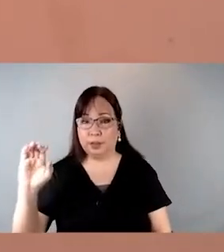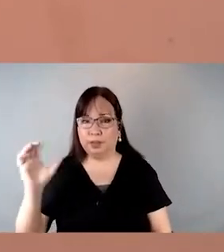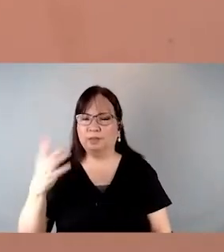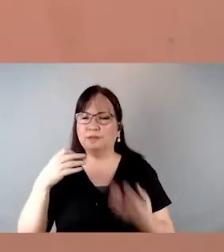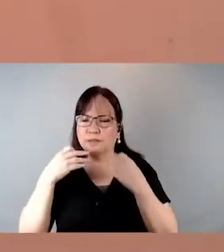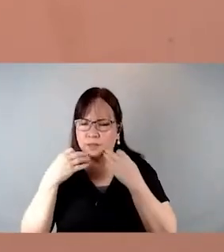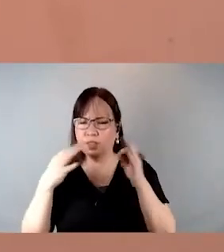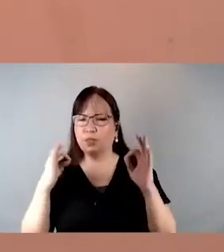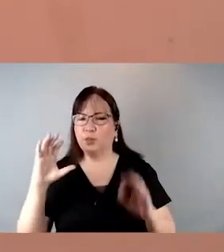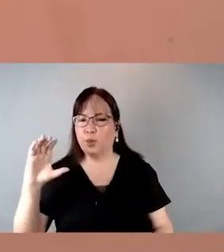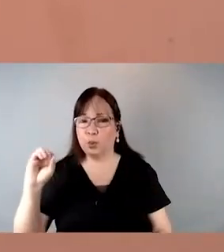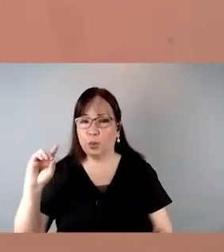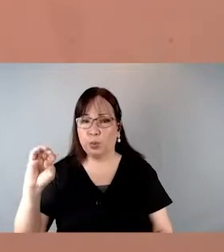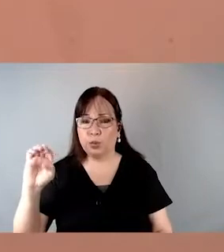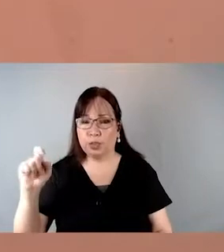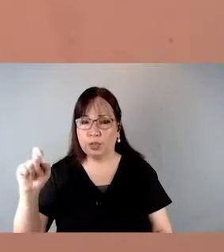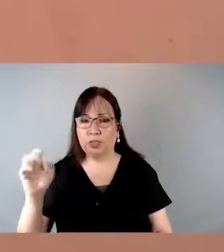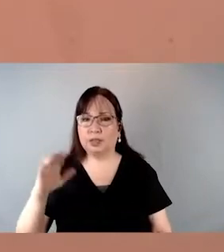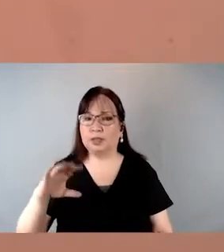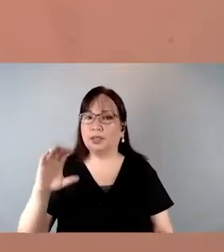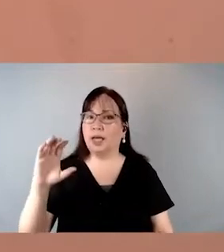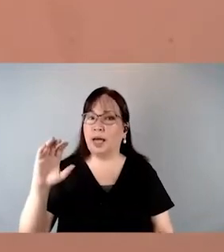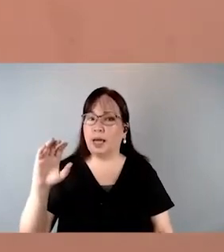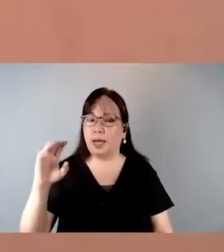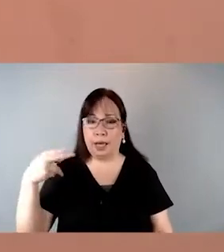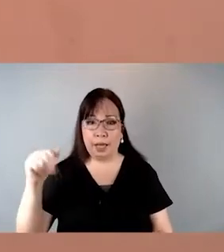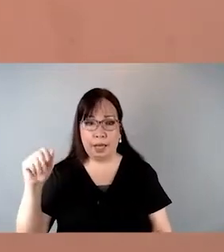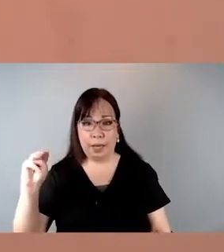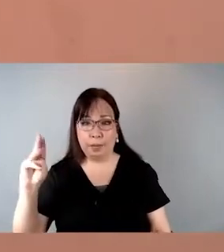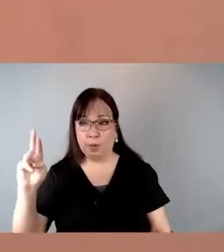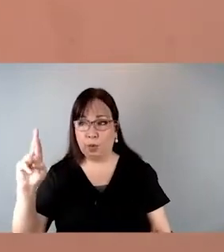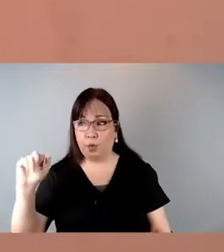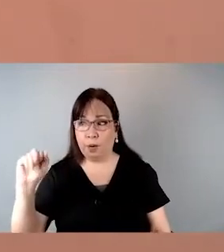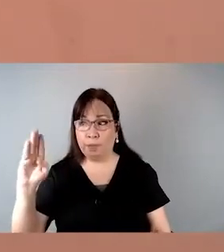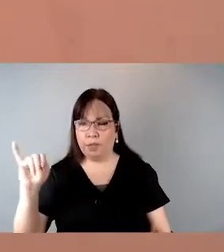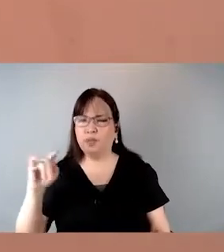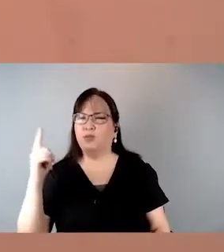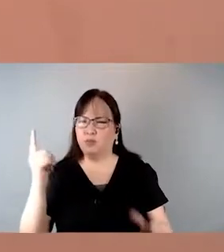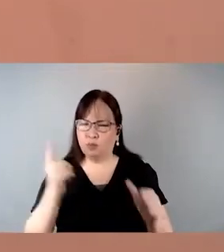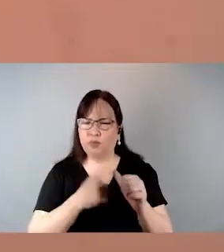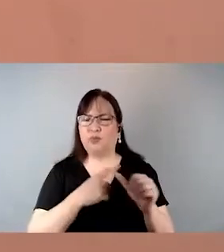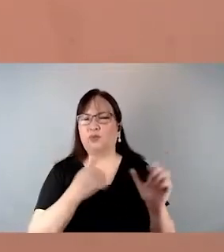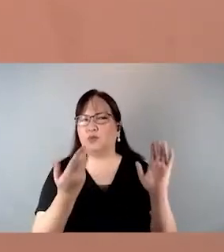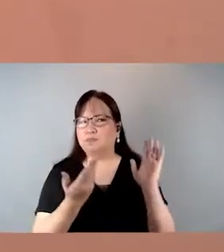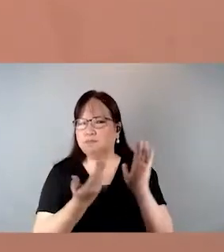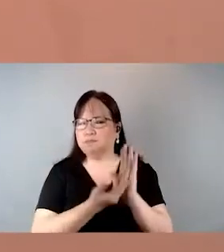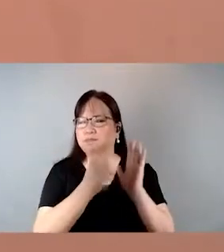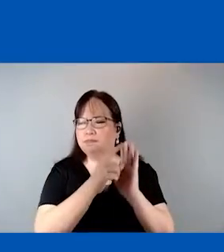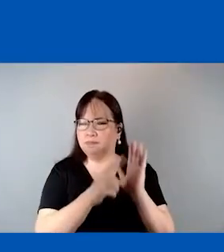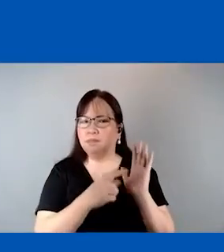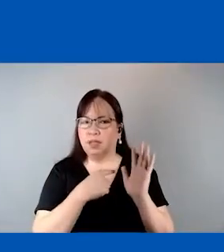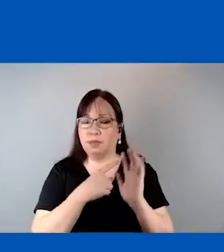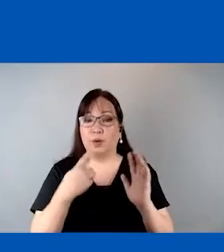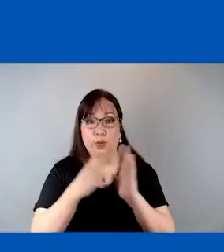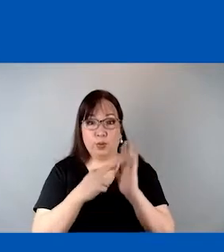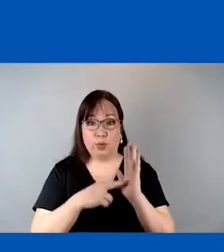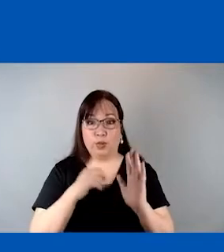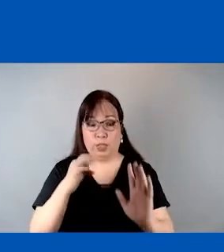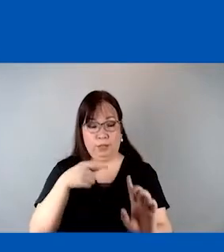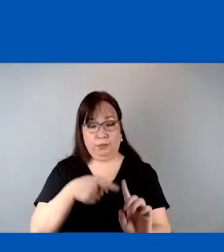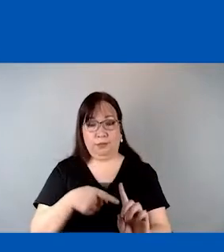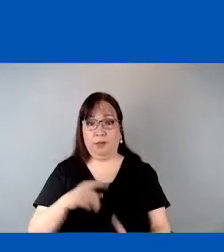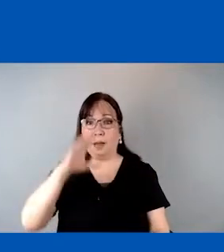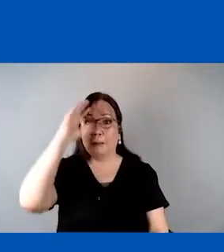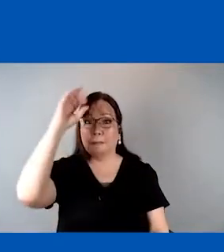well-known Codex Hammurabi, often known as the first legal document, had a rule which stated, If a